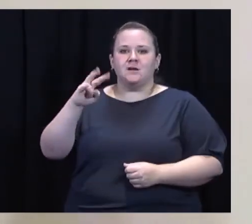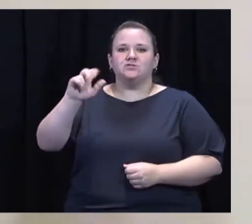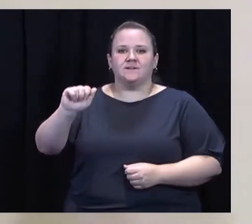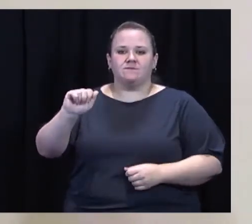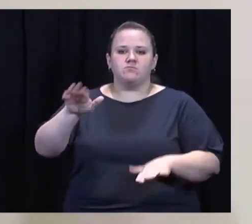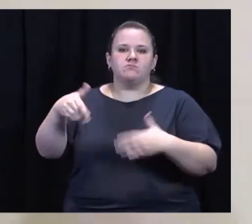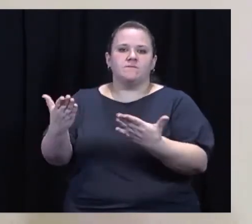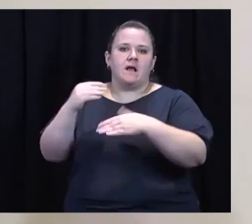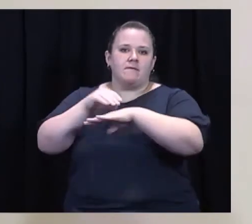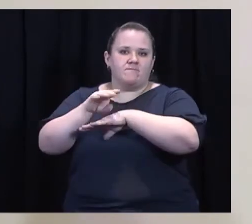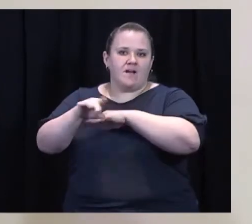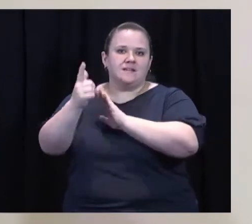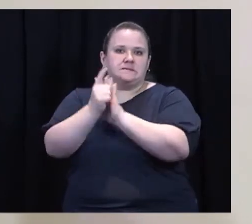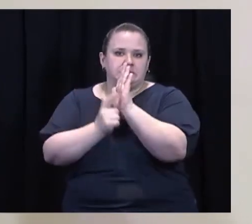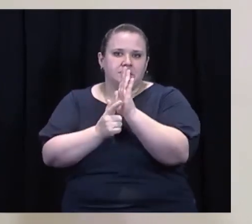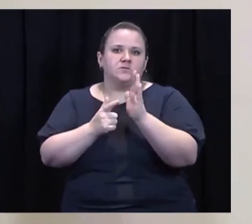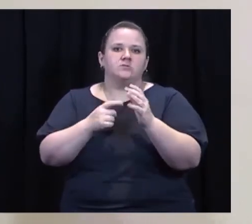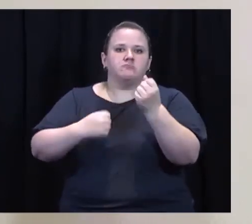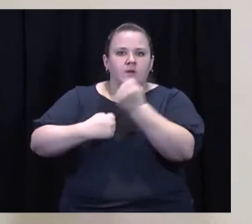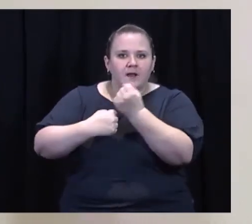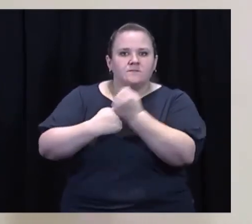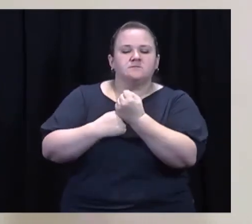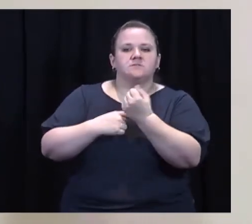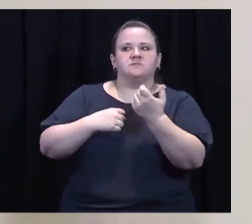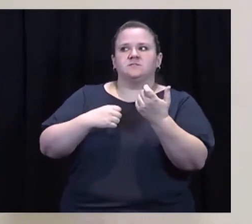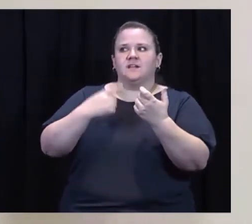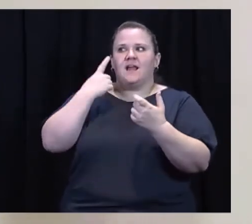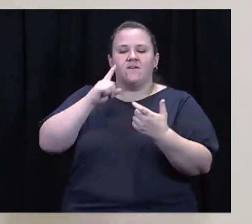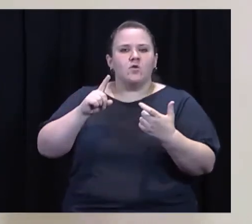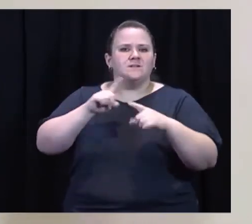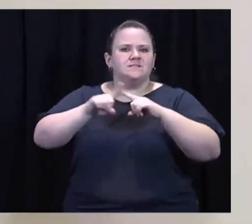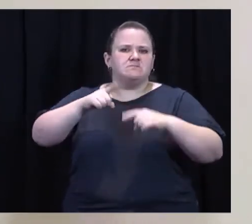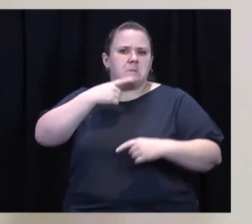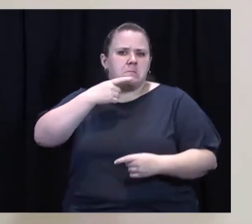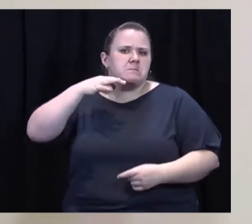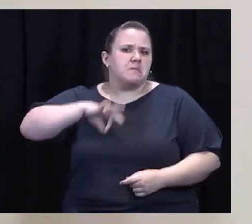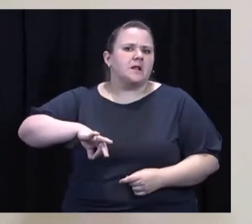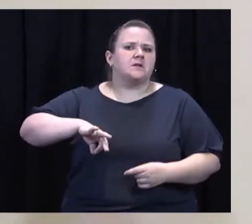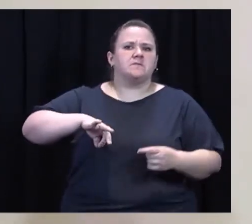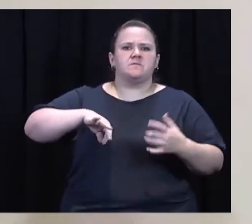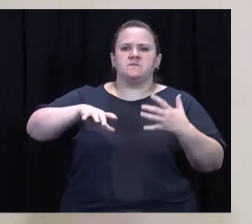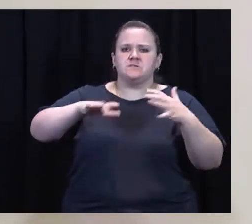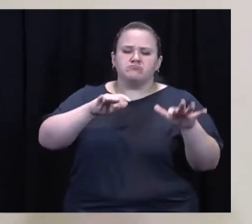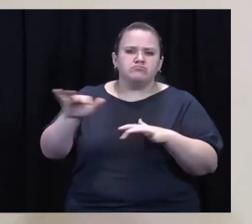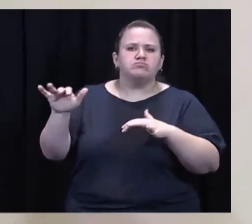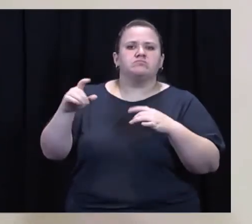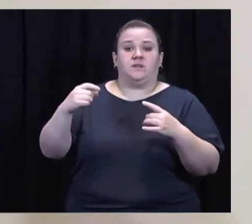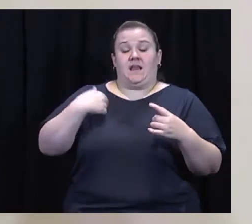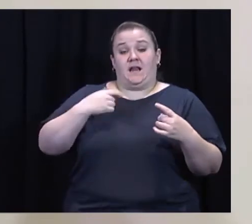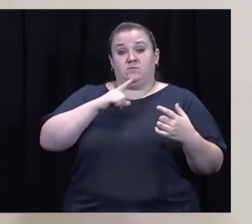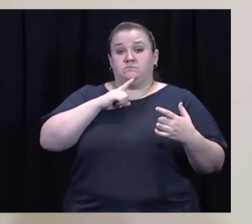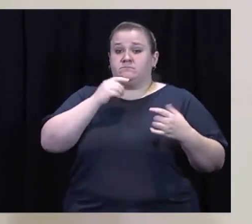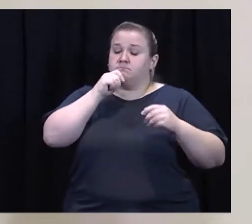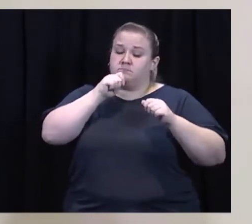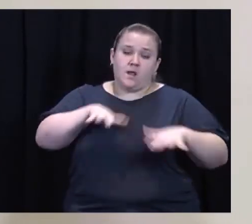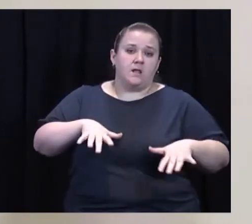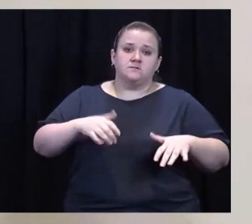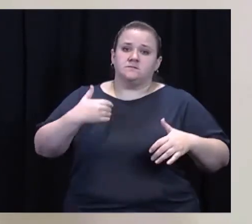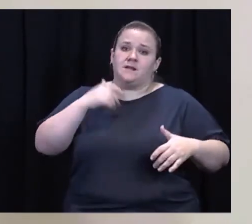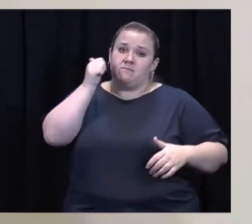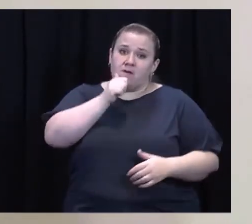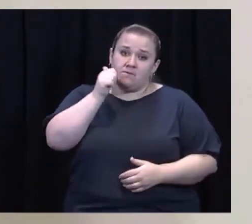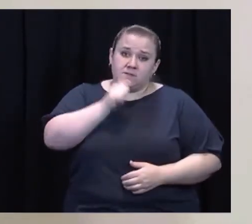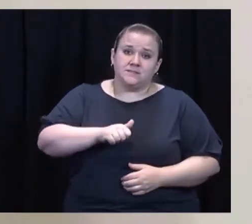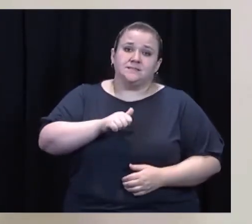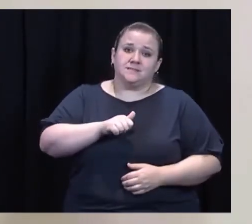legal advice and advocacy in public benefits, capacity, and estate and trust administration and planning. I am blessed to